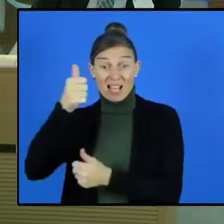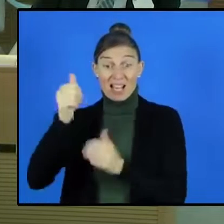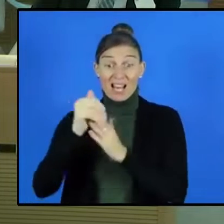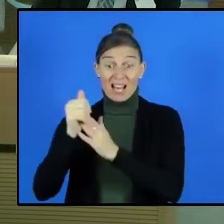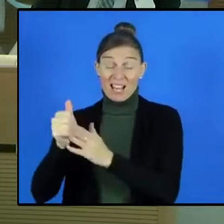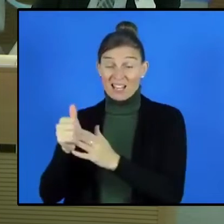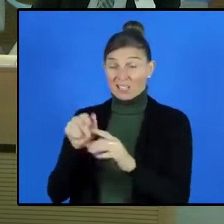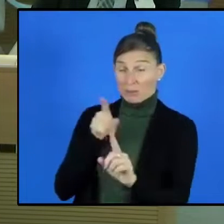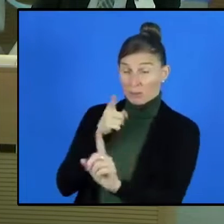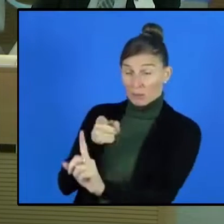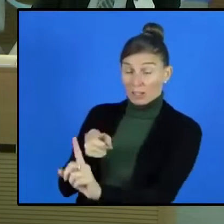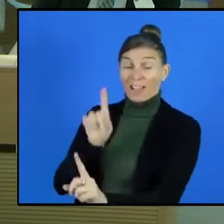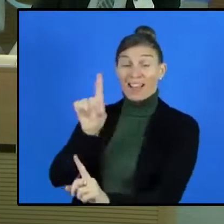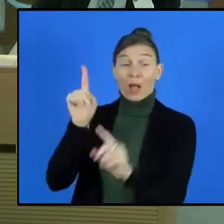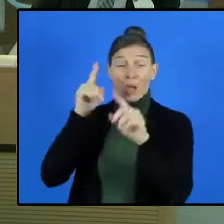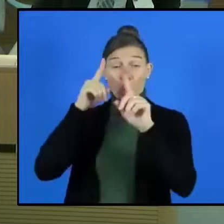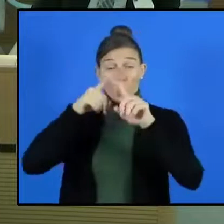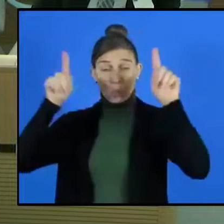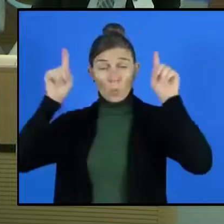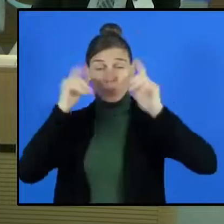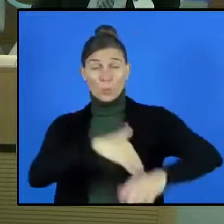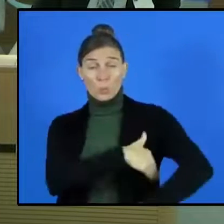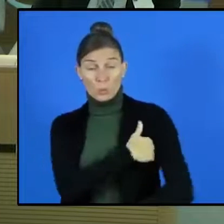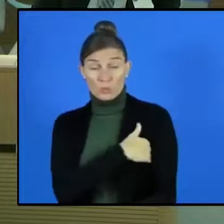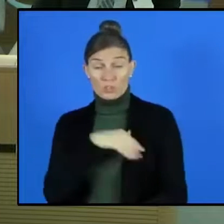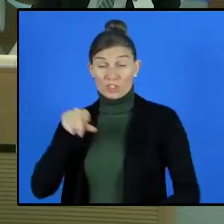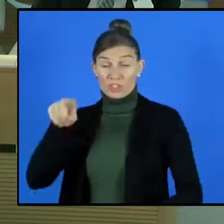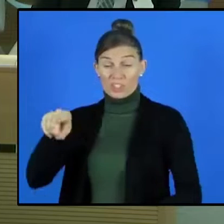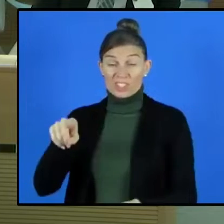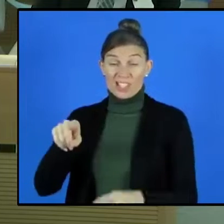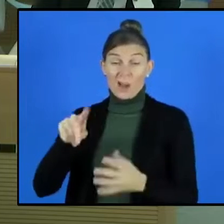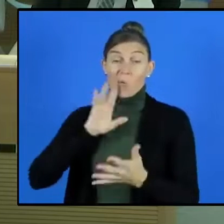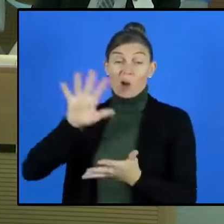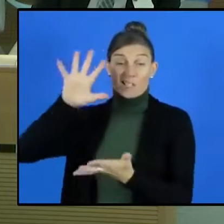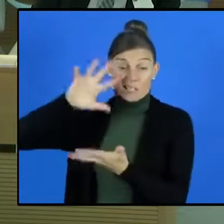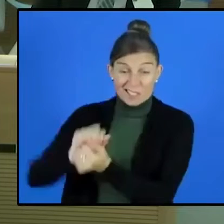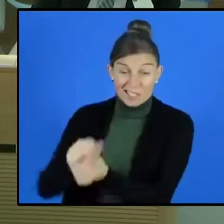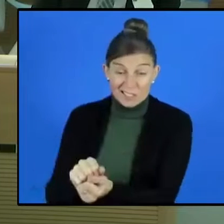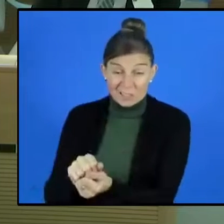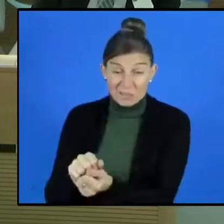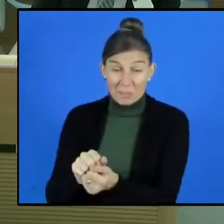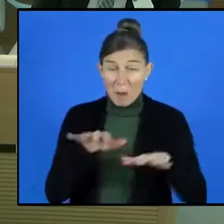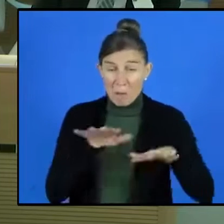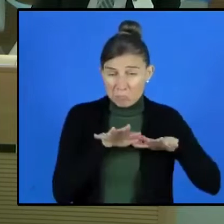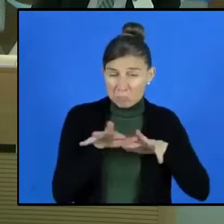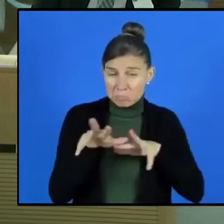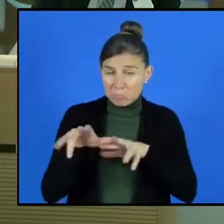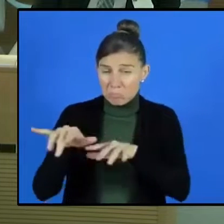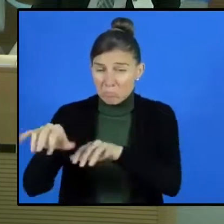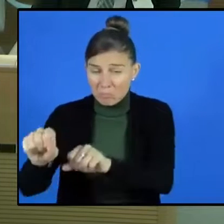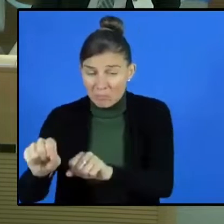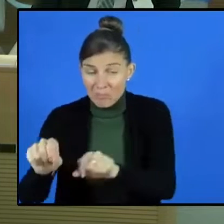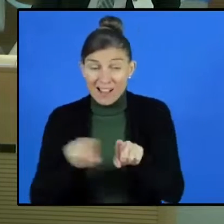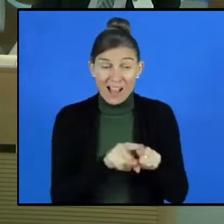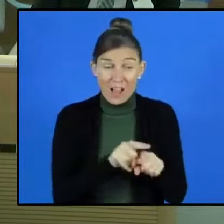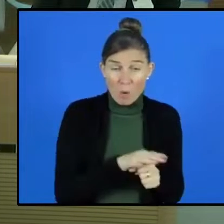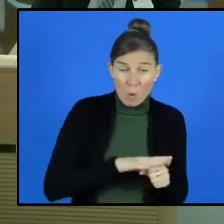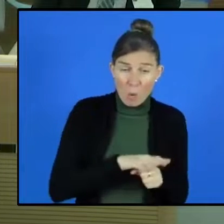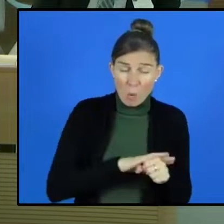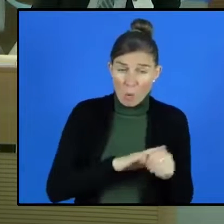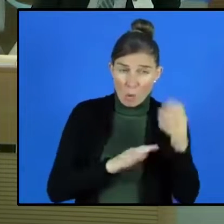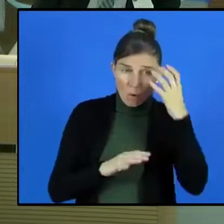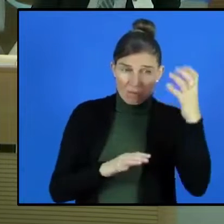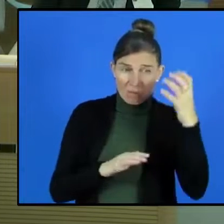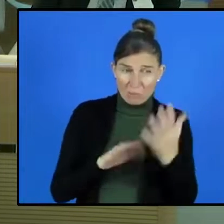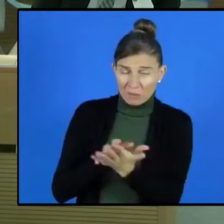campuses for women in the state of Gujarat was raised to the ground in a matter of days by mobs along with the local government. Kailasa has since